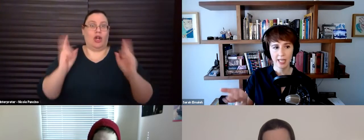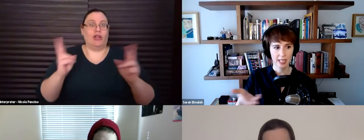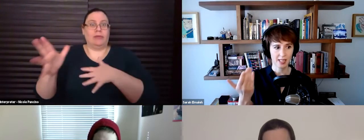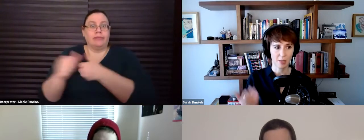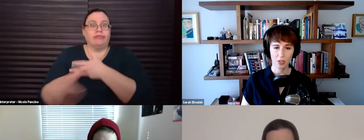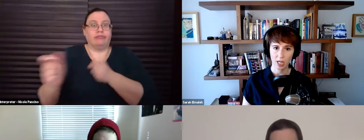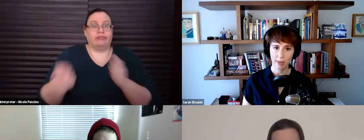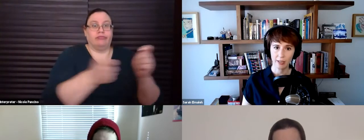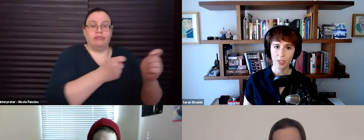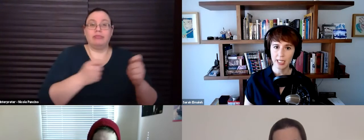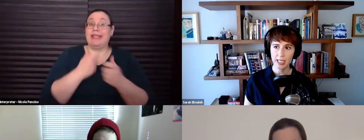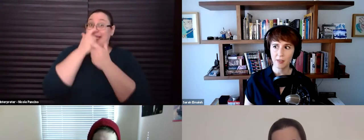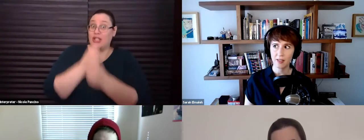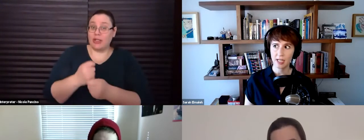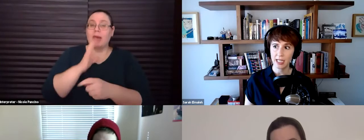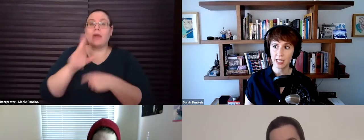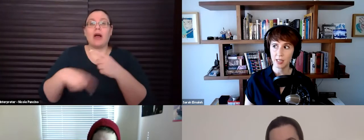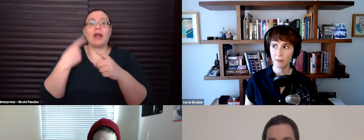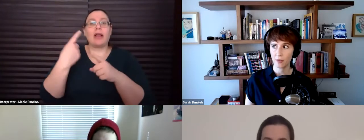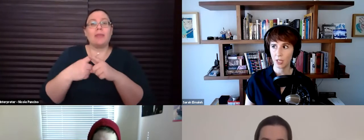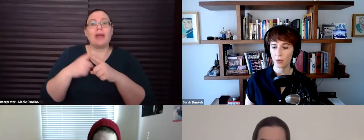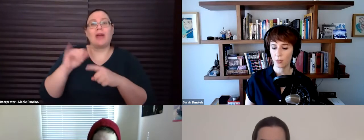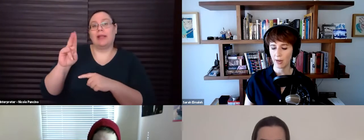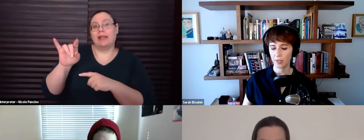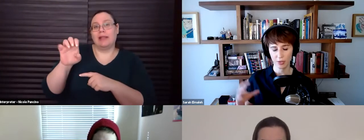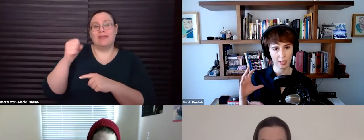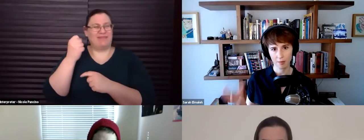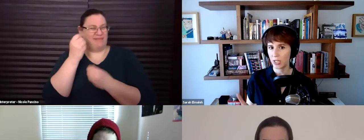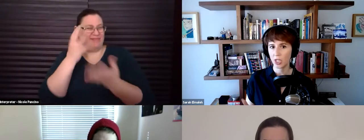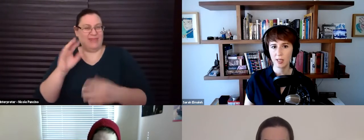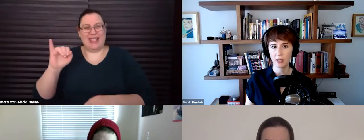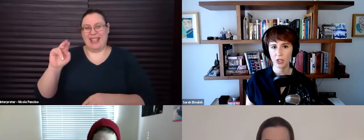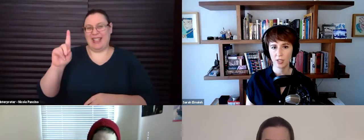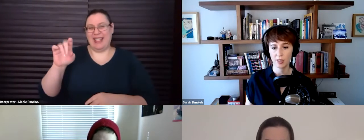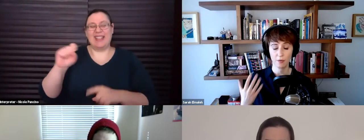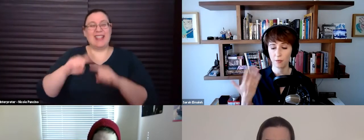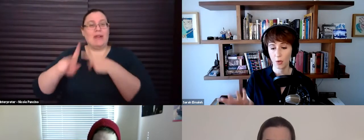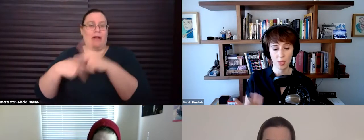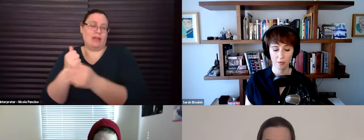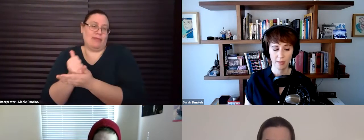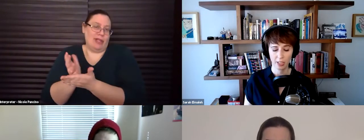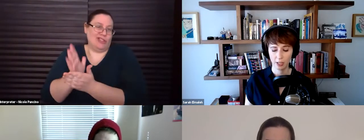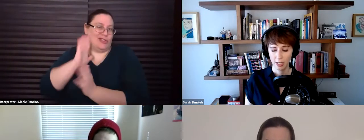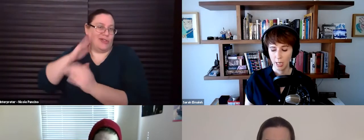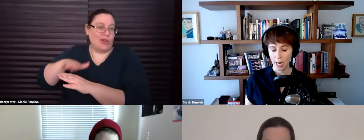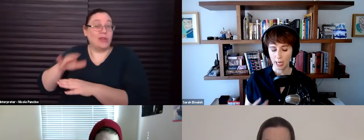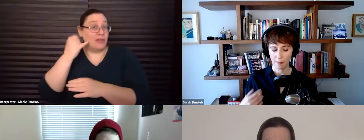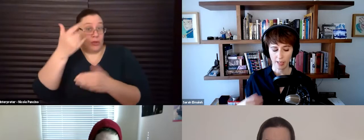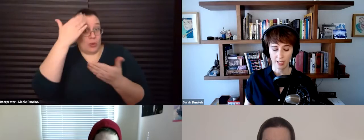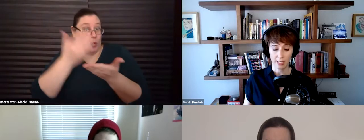interestingly, and since I'm here to talk about, and for indies, I think that indies have, you know, they have different kind of budget considerations. If folks aren't familiar,